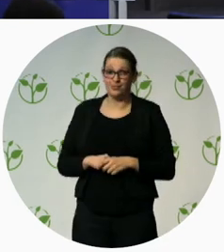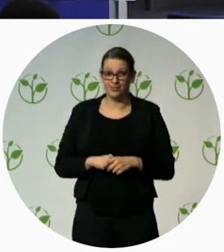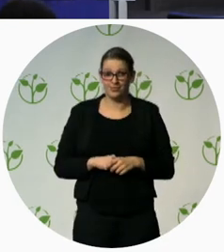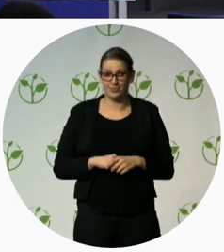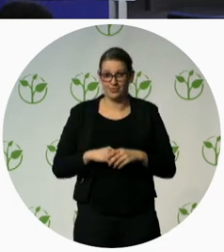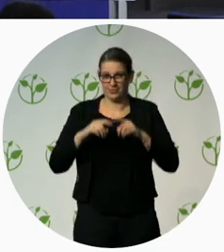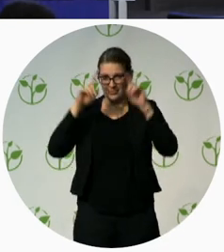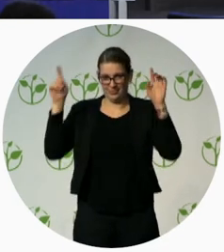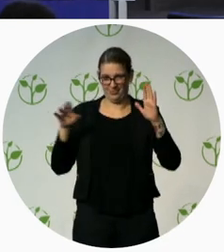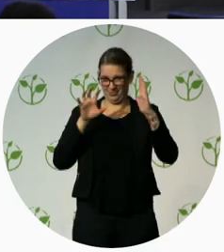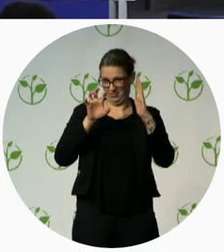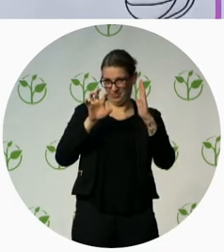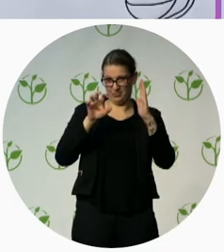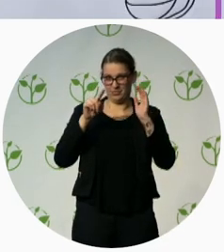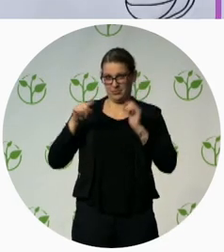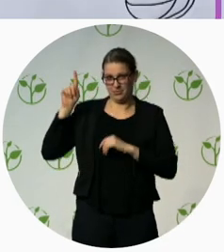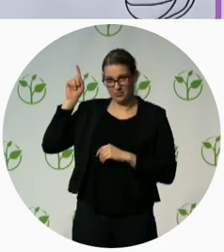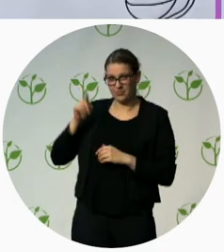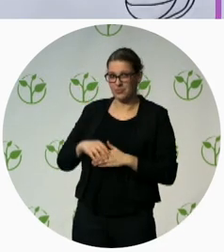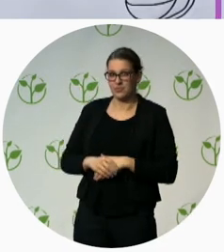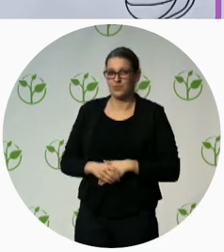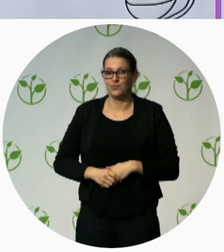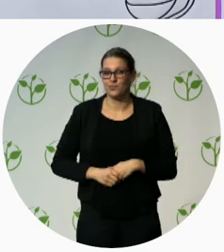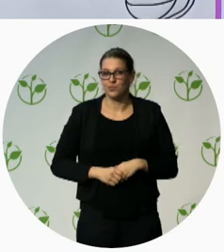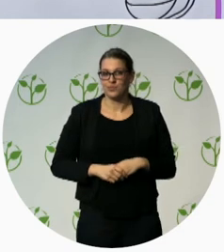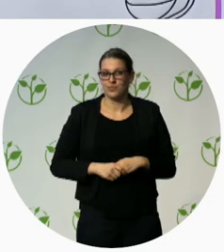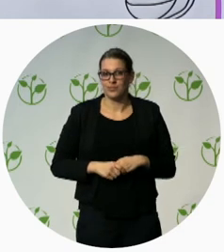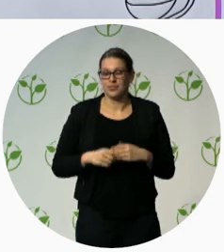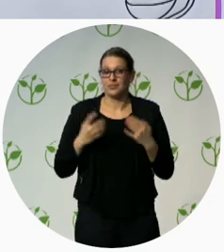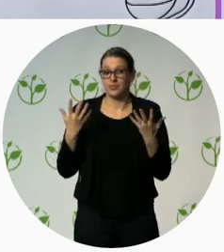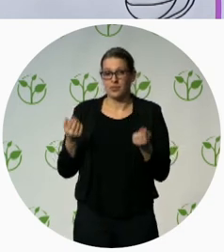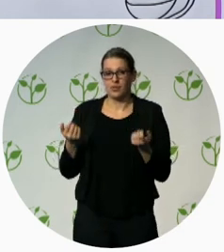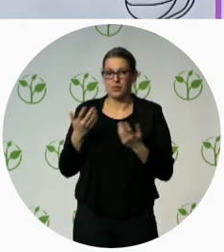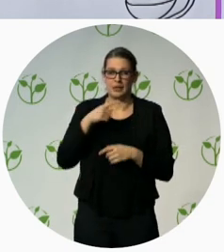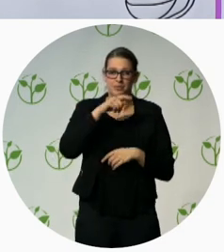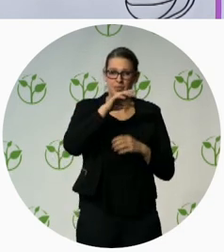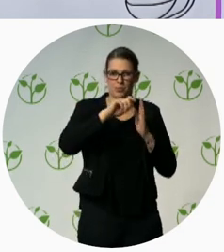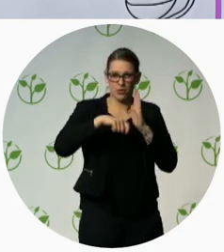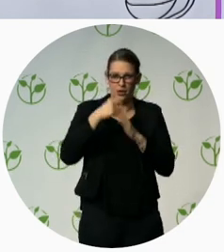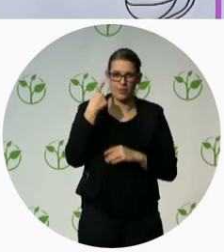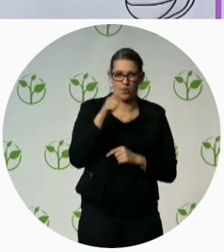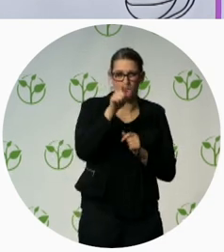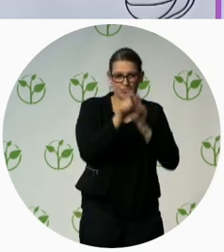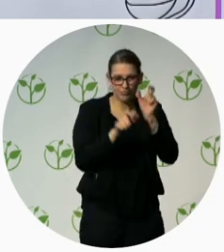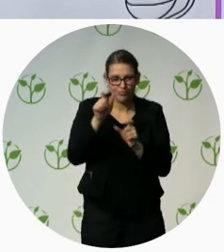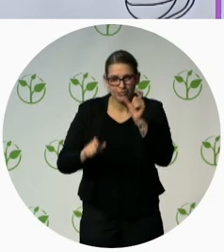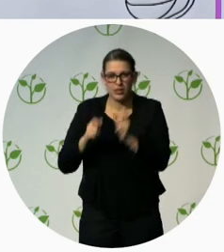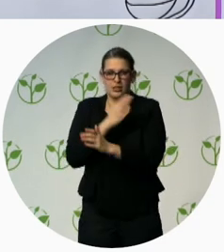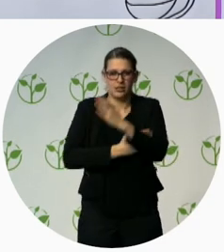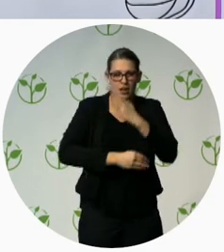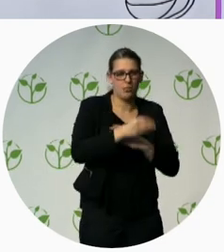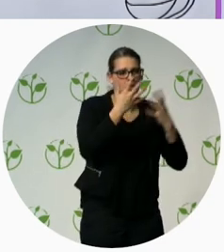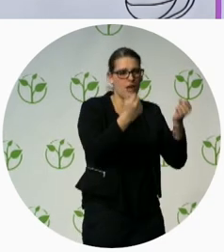Rehabilitation for people with disabilities has been neglected in many countries and we heard from an example in